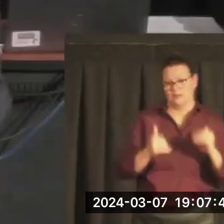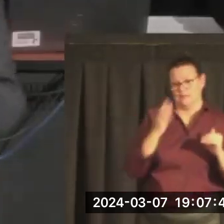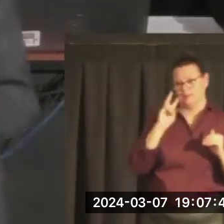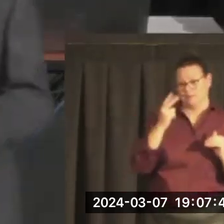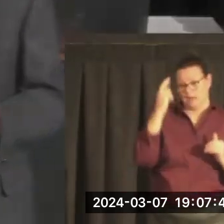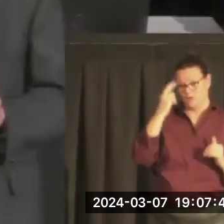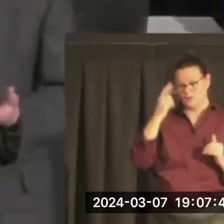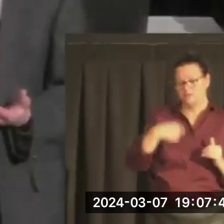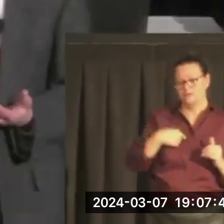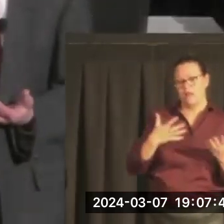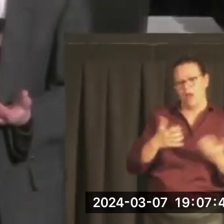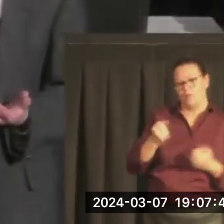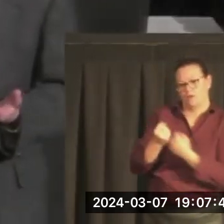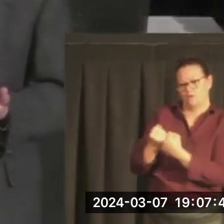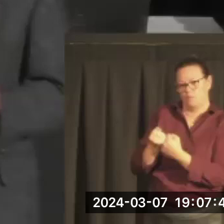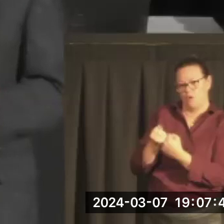support the Mansfield Center.